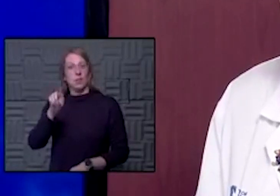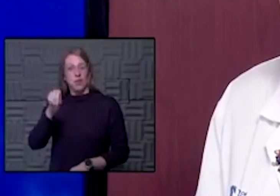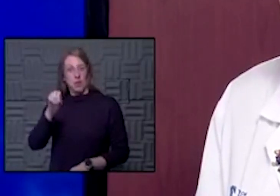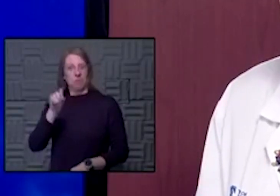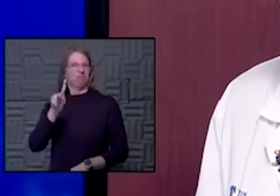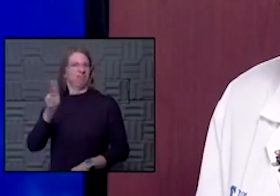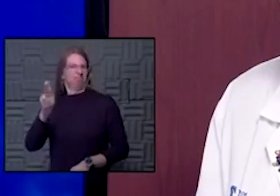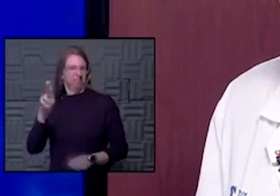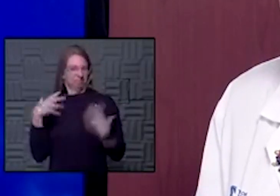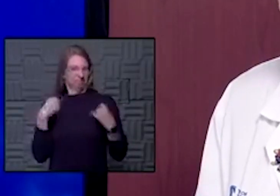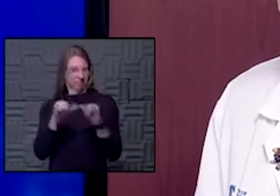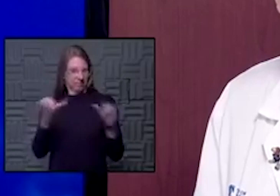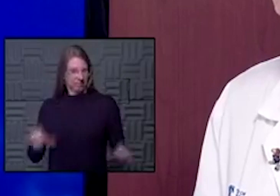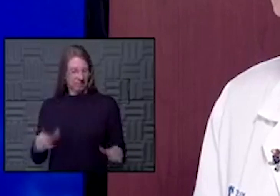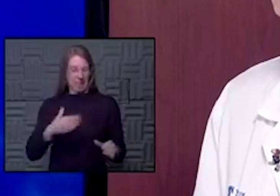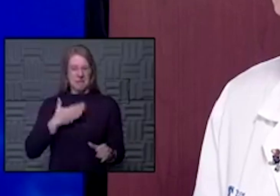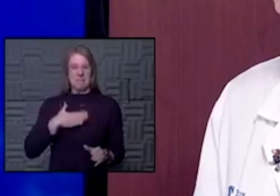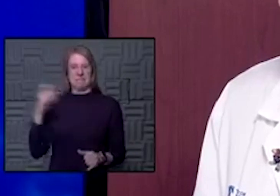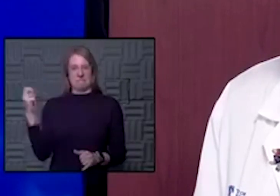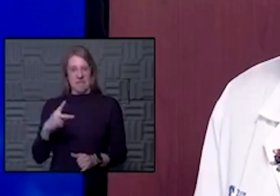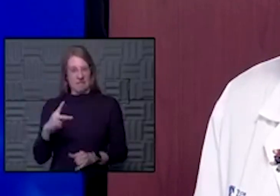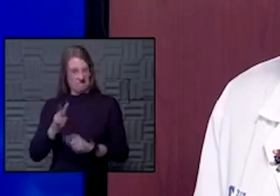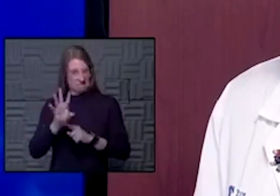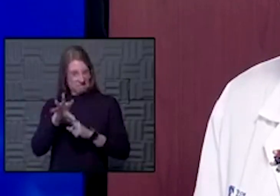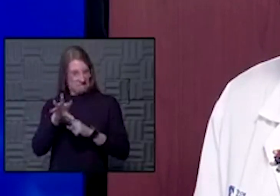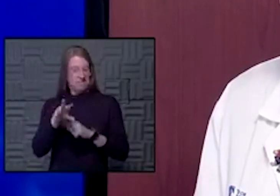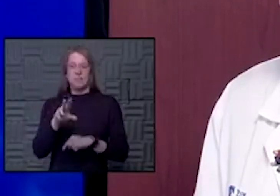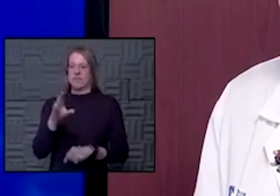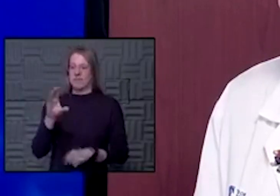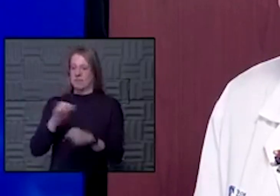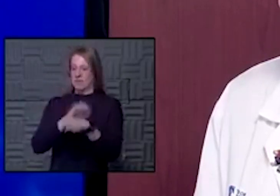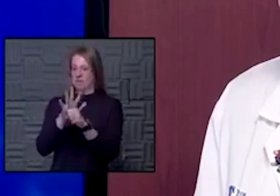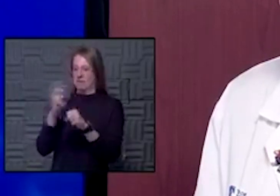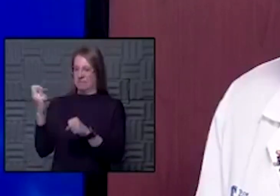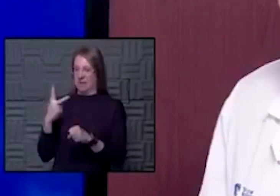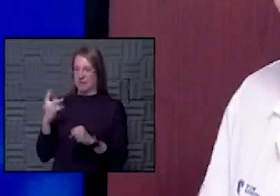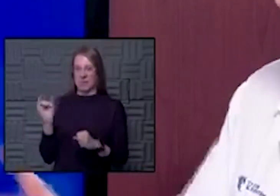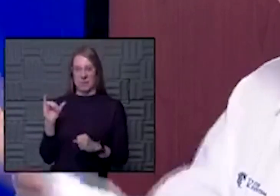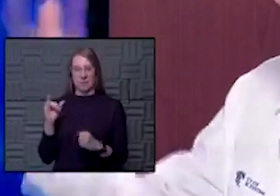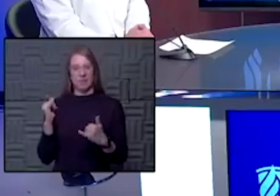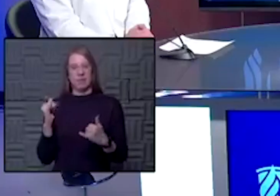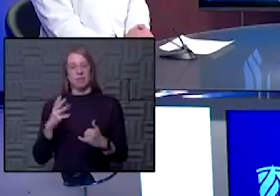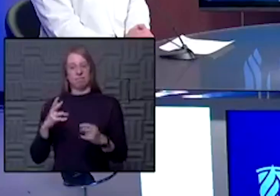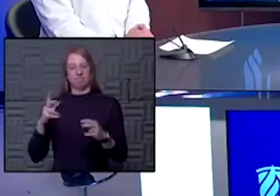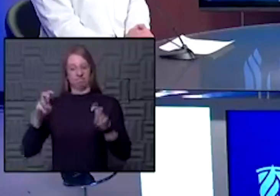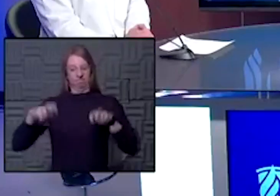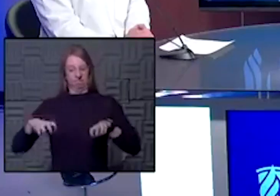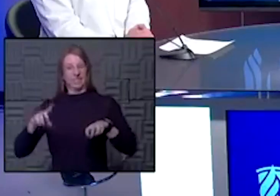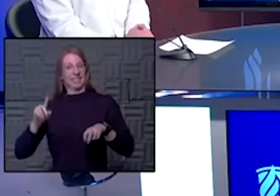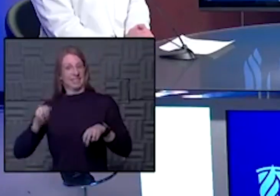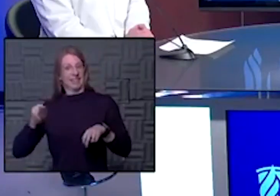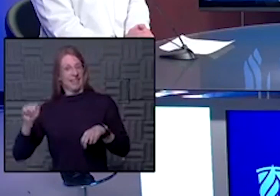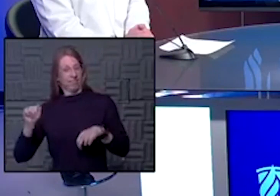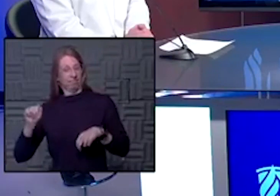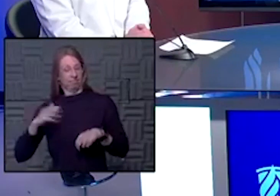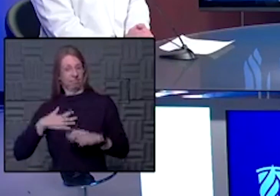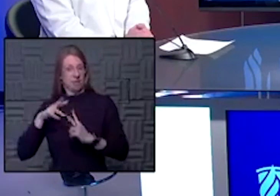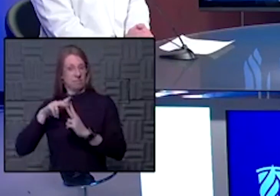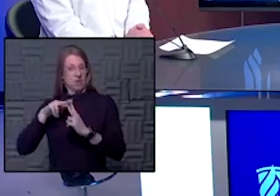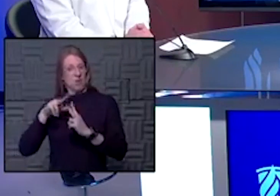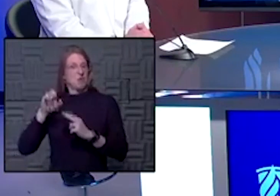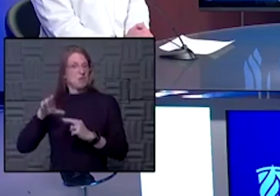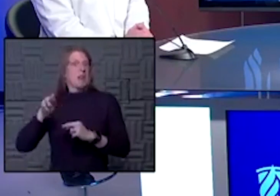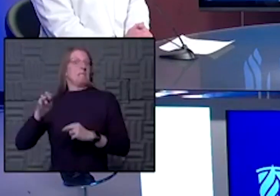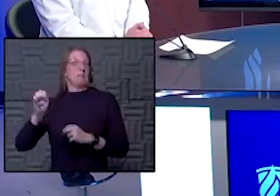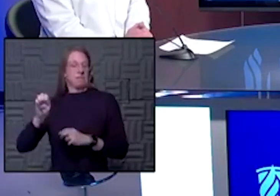beautiful but crisp Tuesday morning. Unfortunately, COVID is back with us today as well and my partner in crime, Dana Hawkinson, got some numbers for